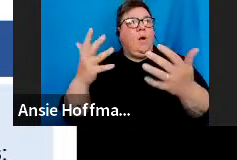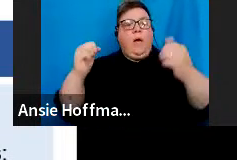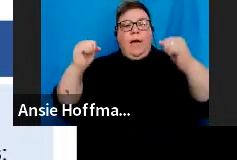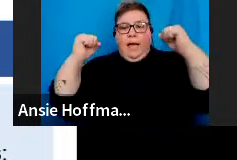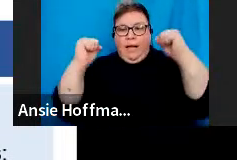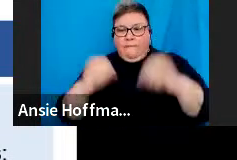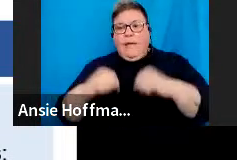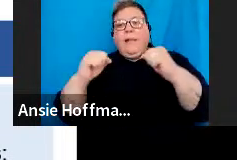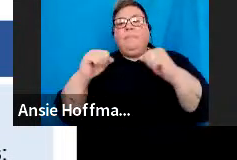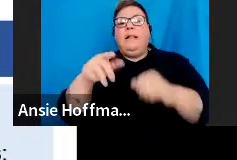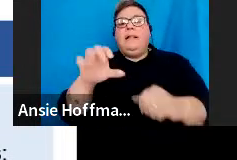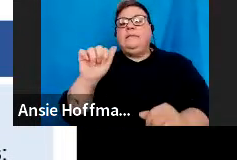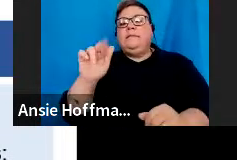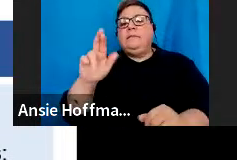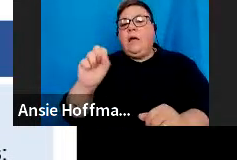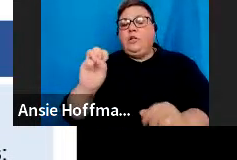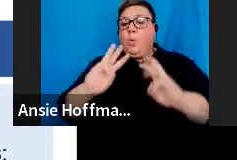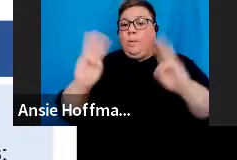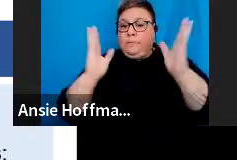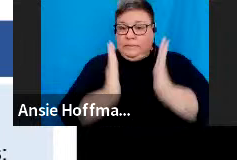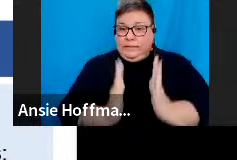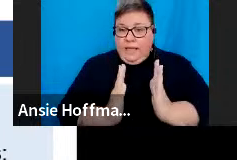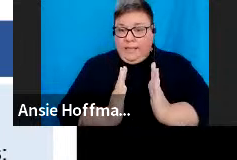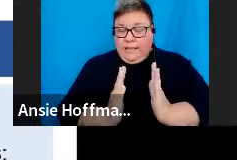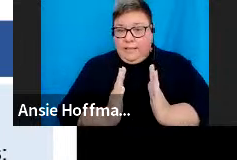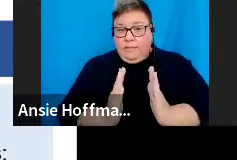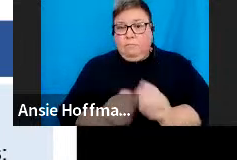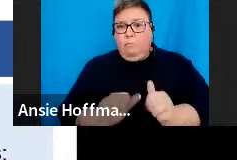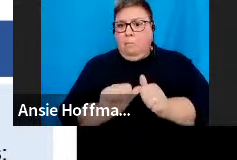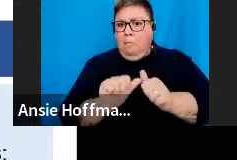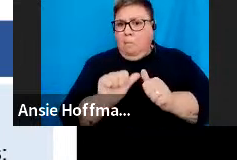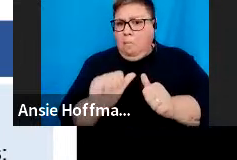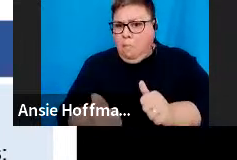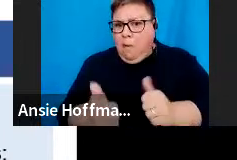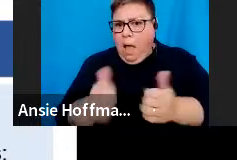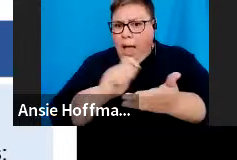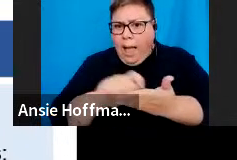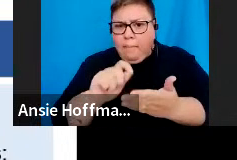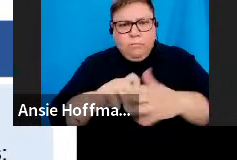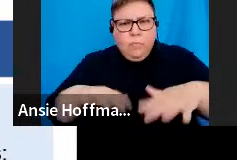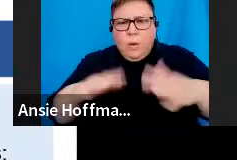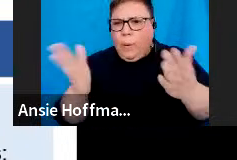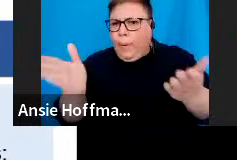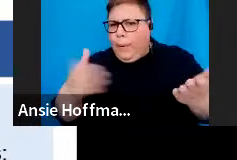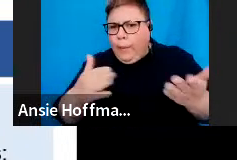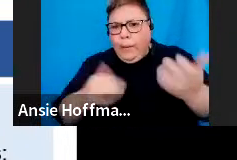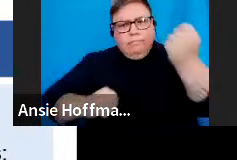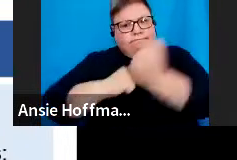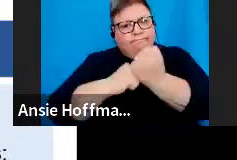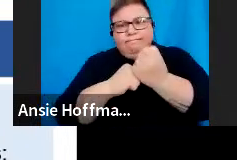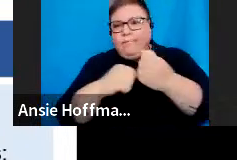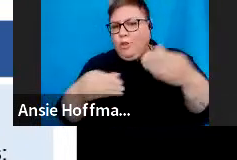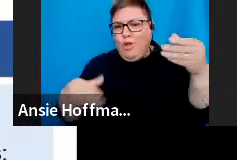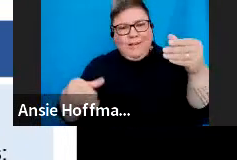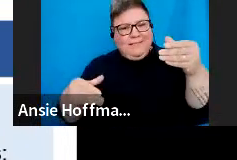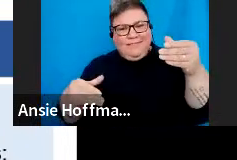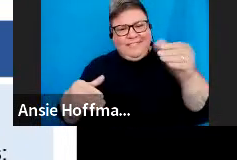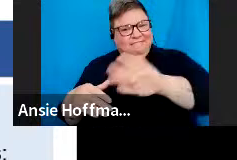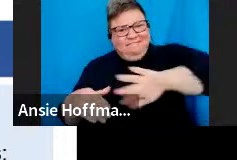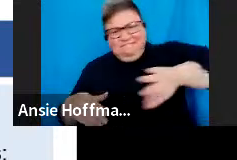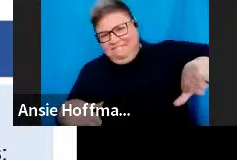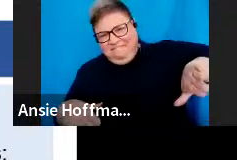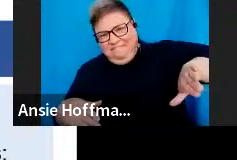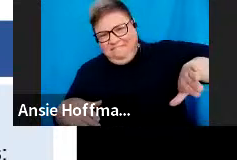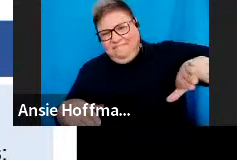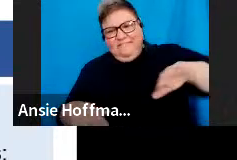sase website. The following applications, no supporting documents are required. We have looked earlier on when there